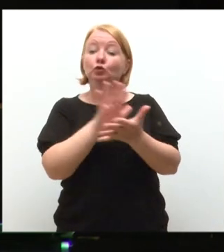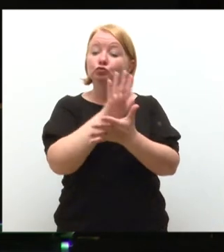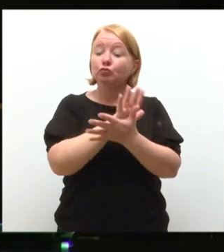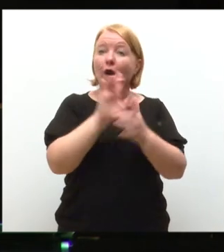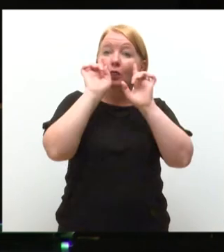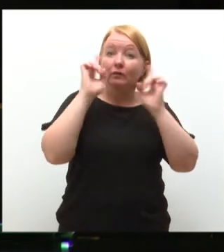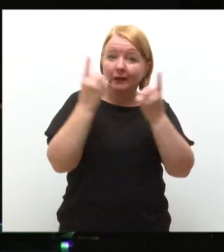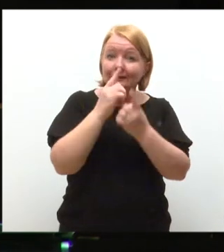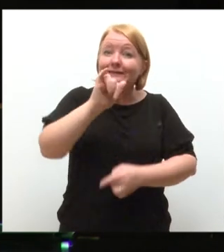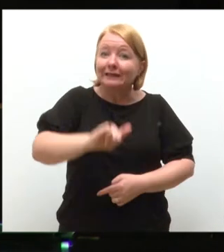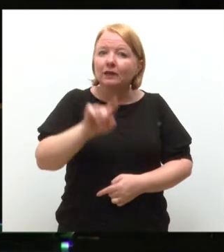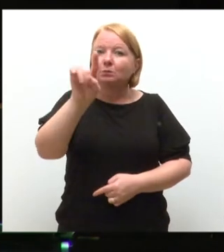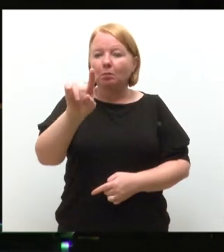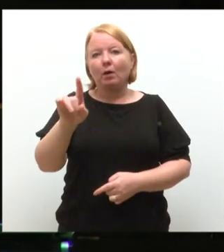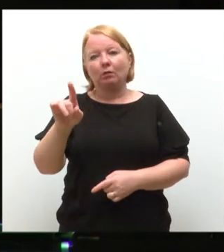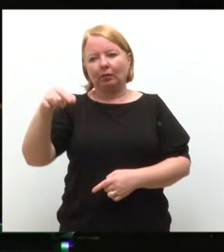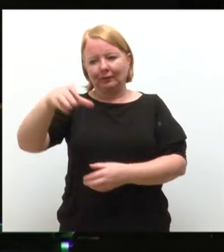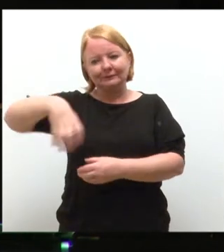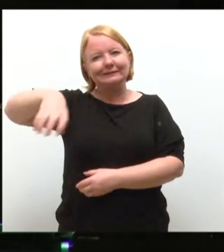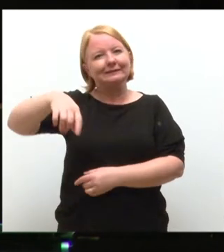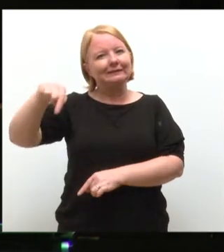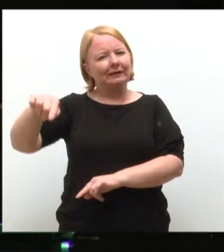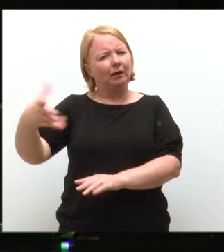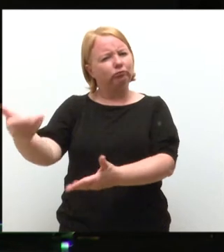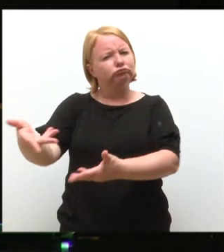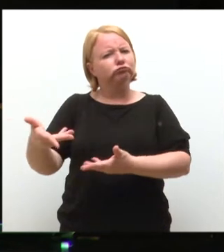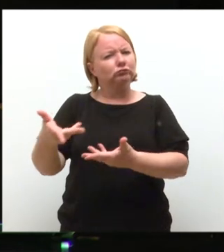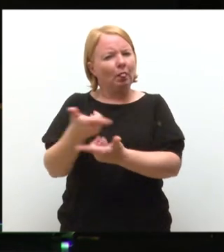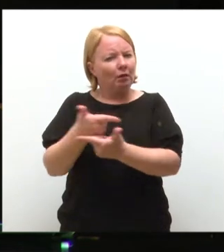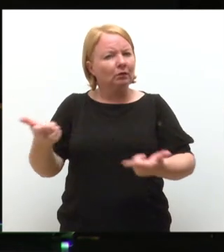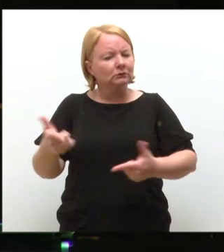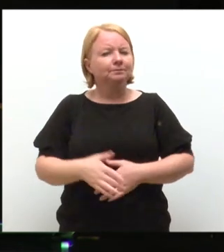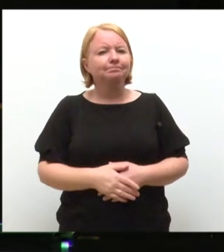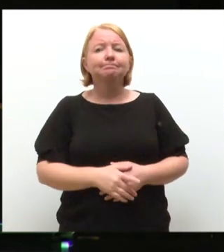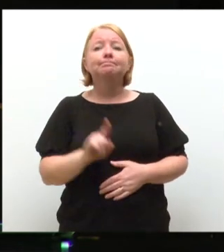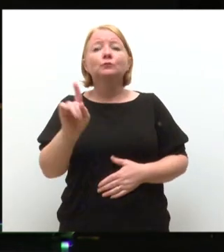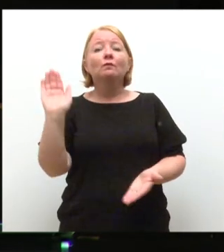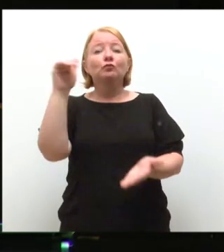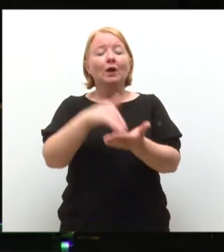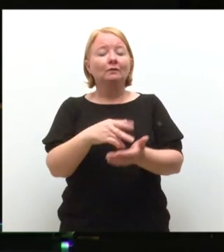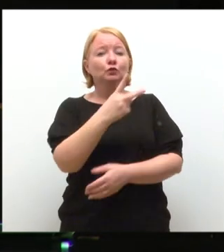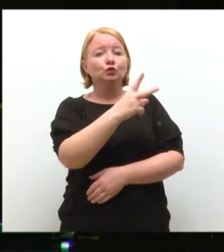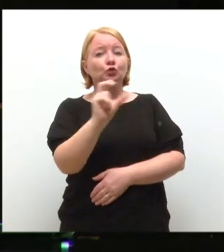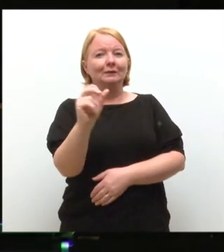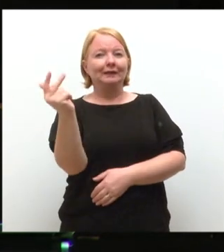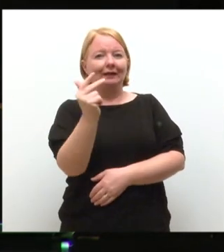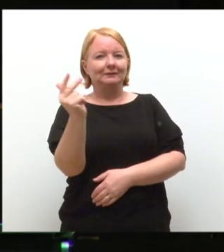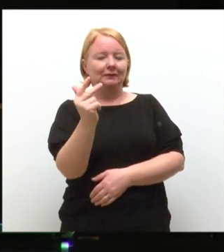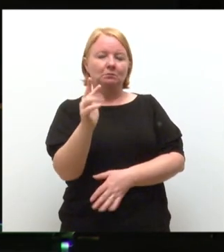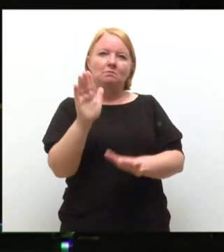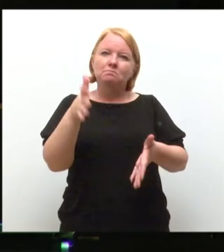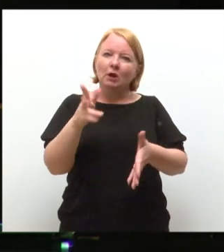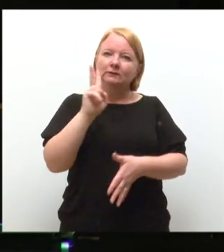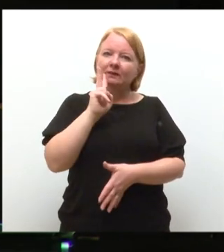to offer, but what the city has to offer too. Because you've arrived in one of 2018's must-visit places